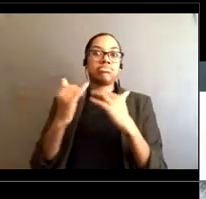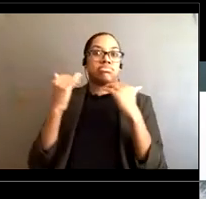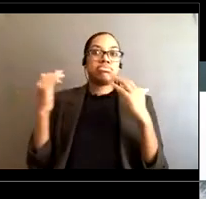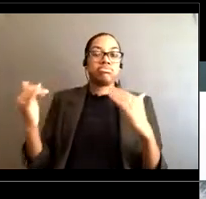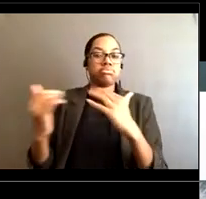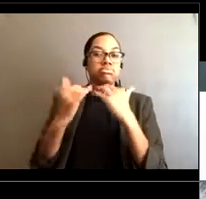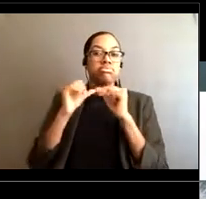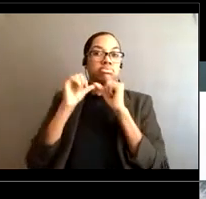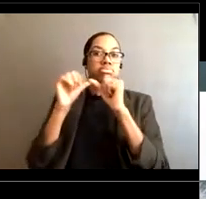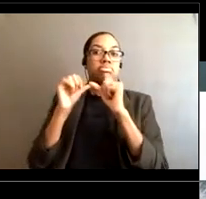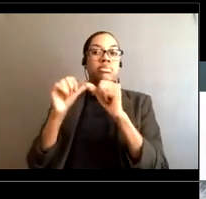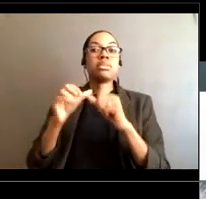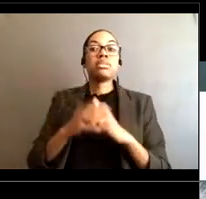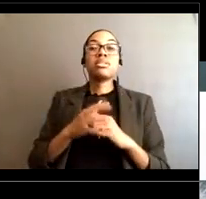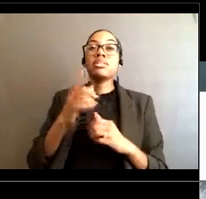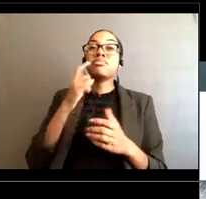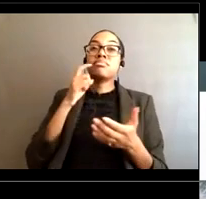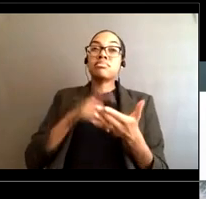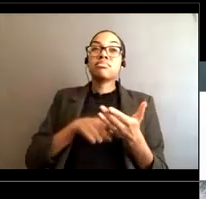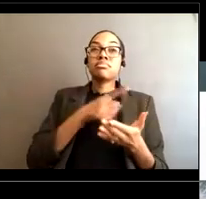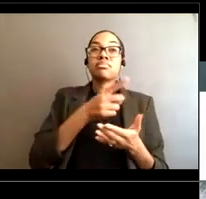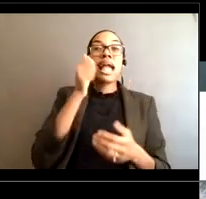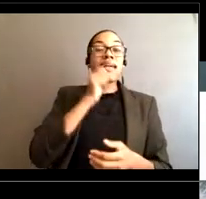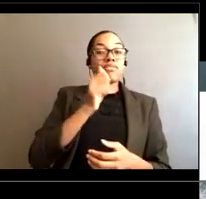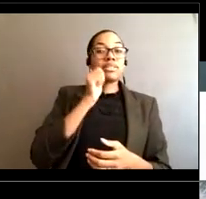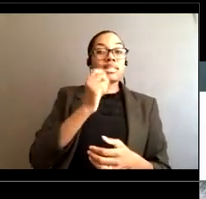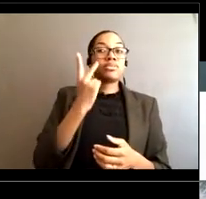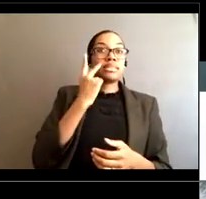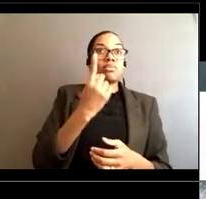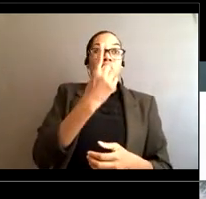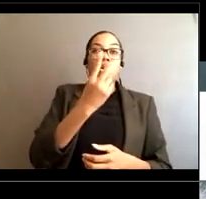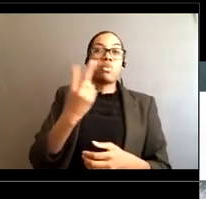that they're not strong every day, which is fortunate for everybody